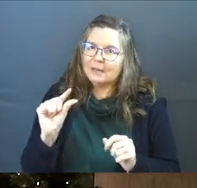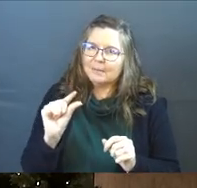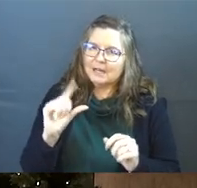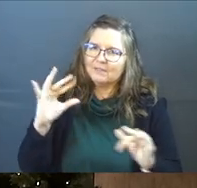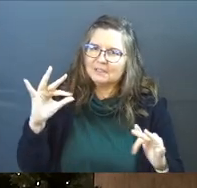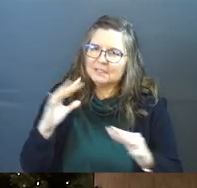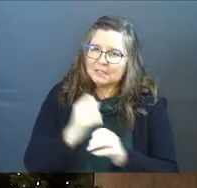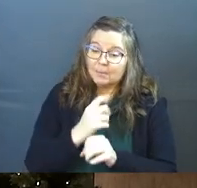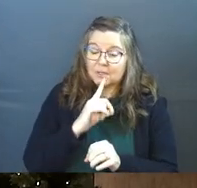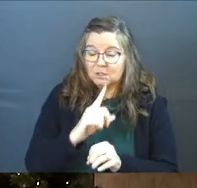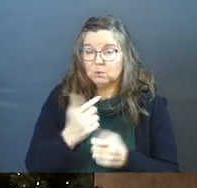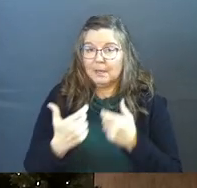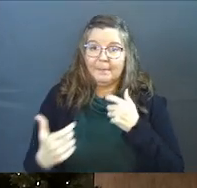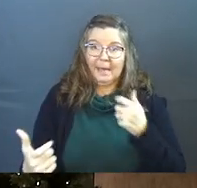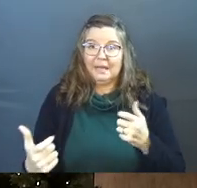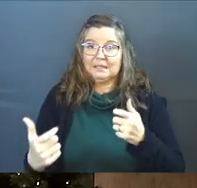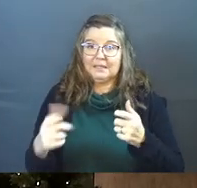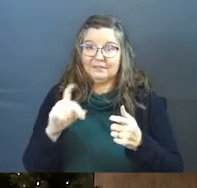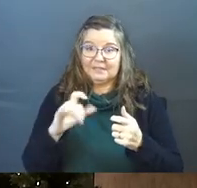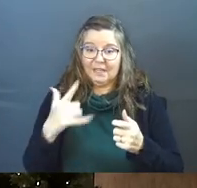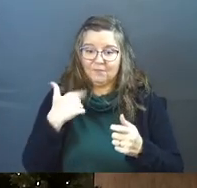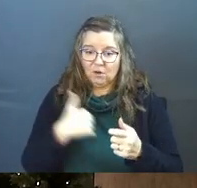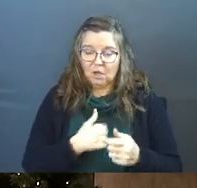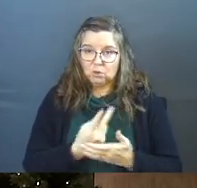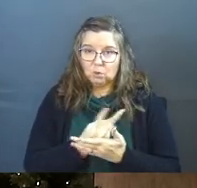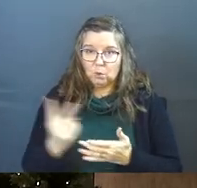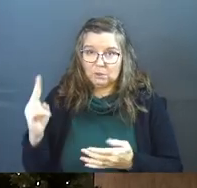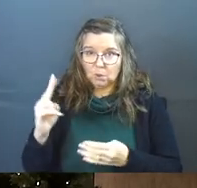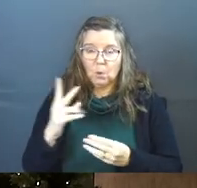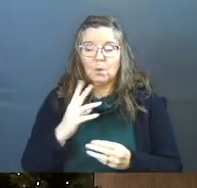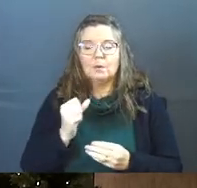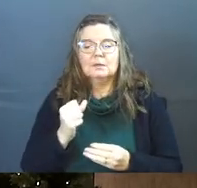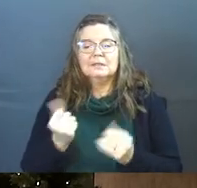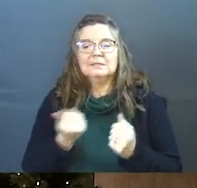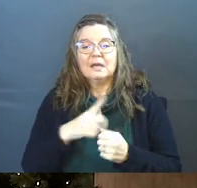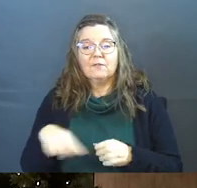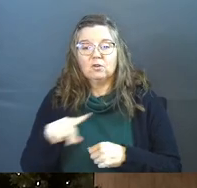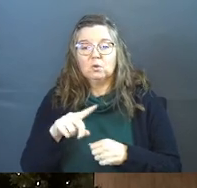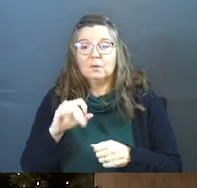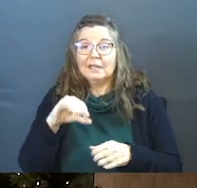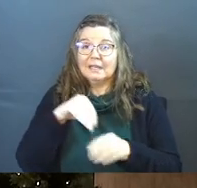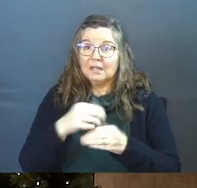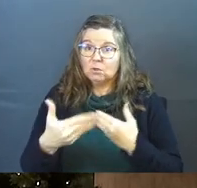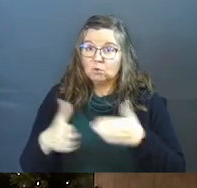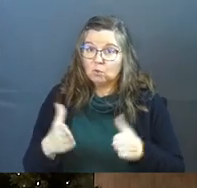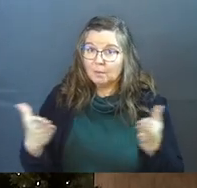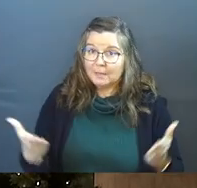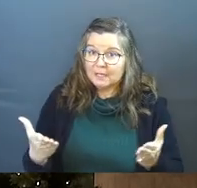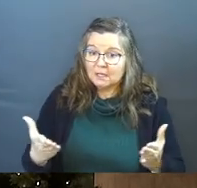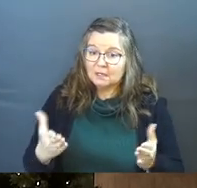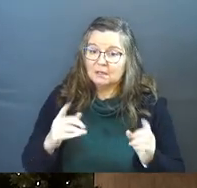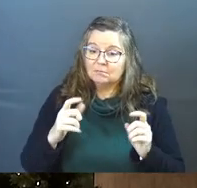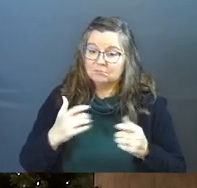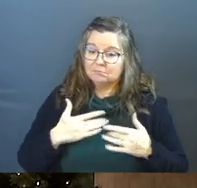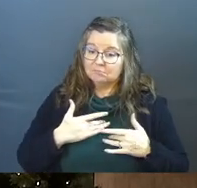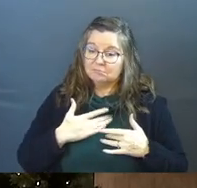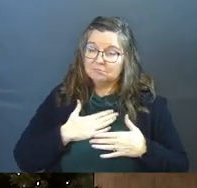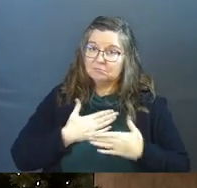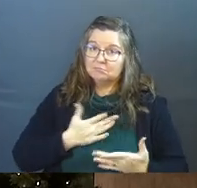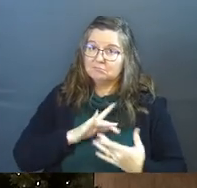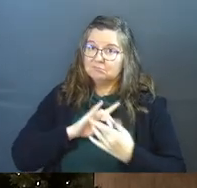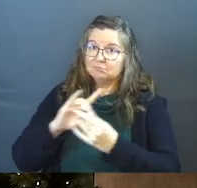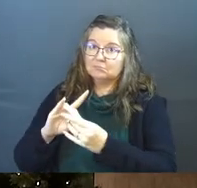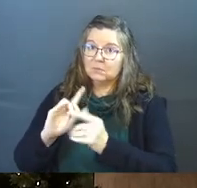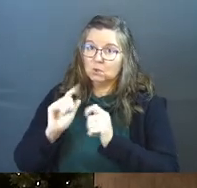bit of a summary because it was a massive deal for us two weeks ago, and several of you, even in this room here, gave your life to Jesus